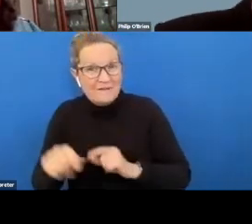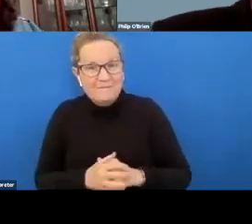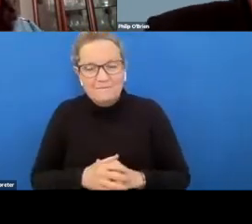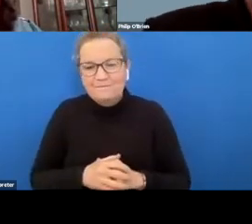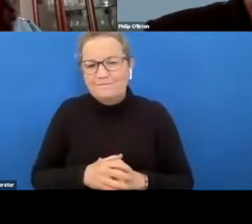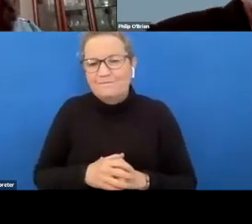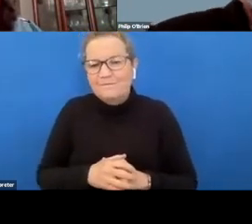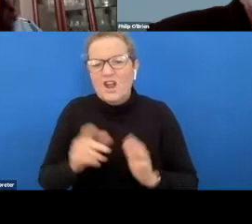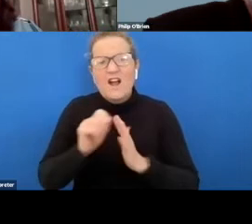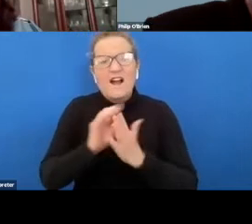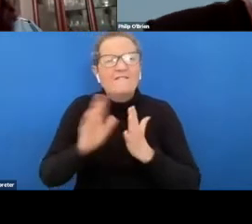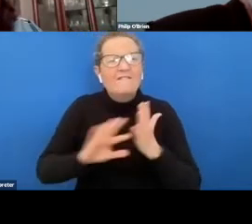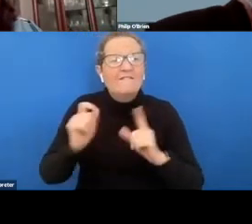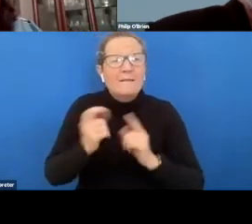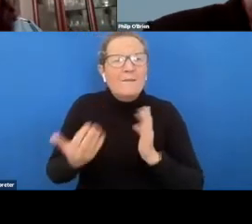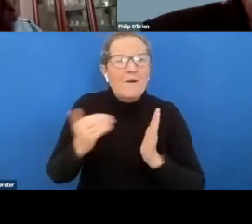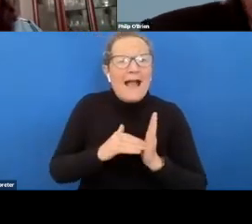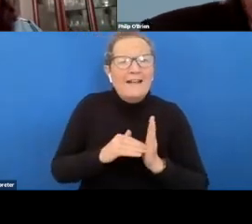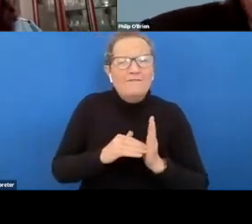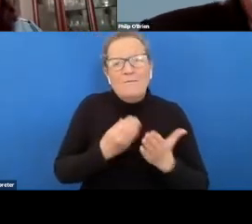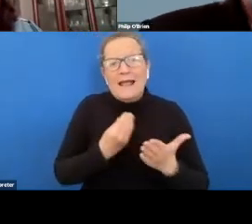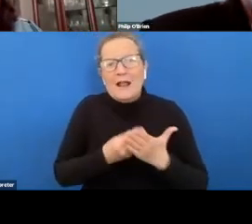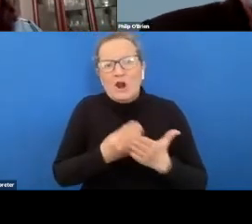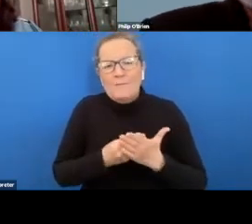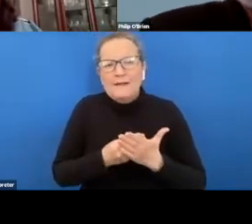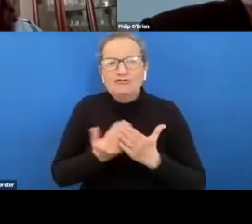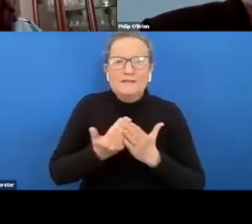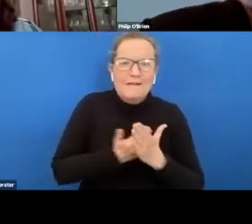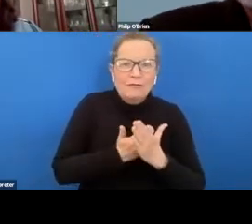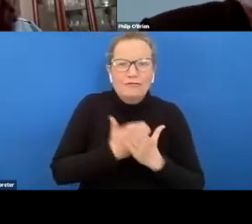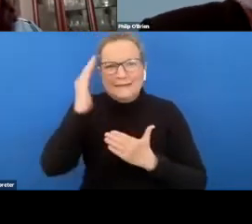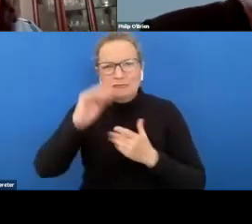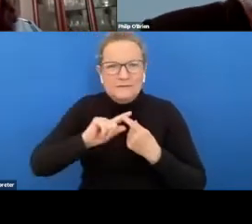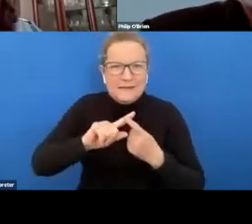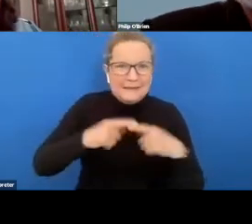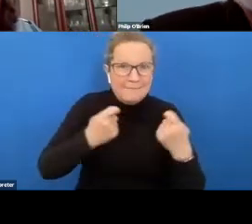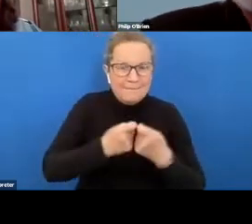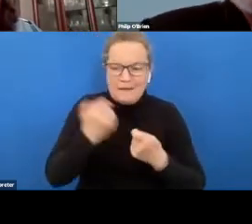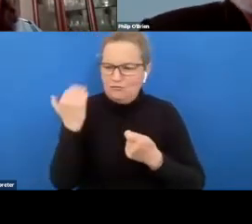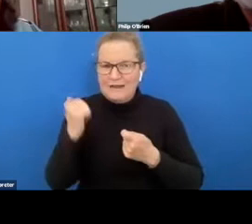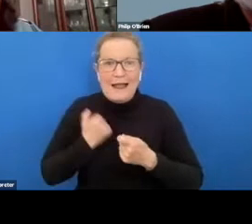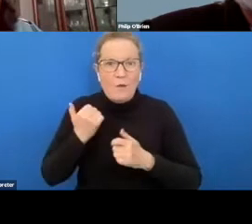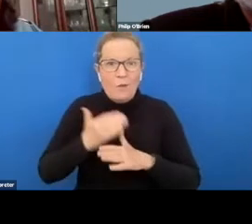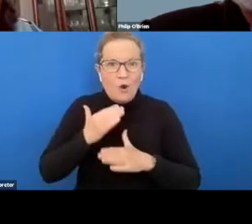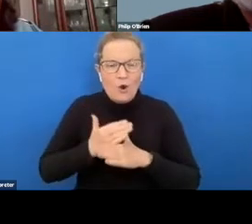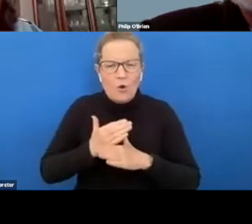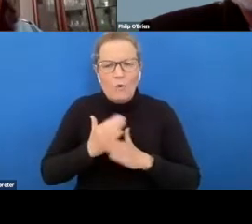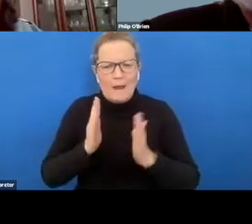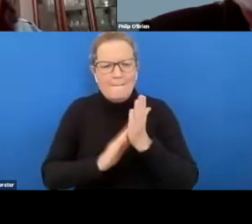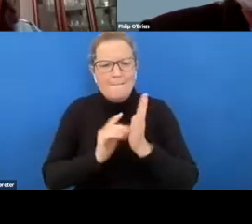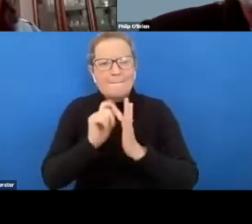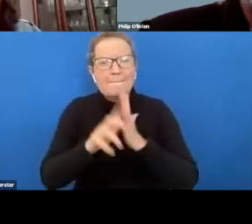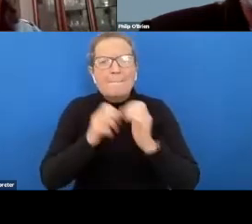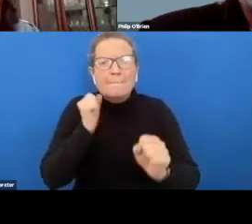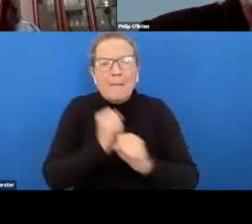add to that um from the economic recovery and resilience team the work that we've been doing in recent months has been mapping the various